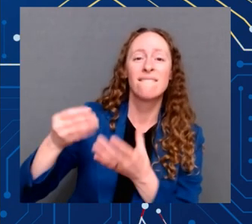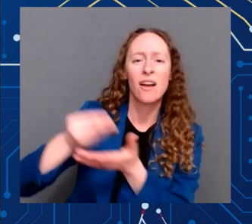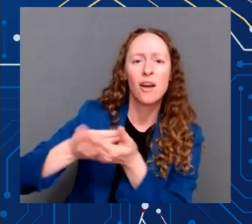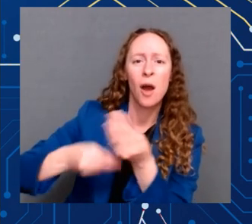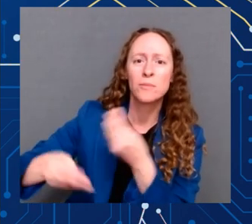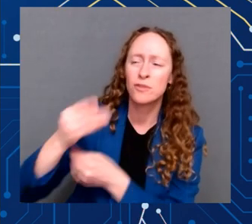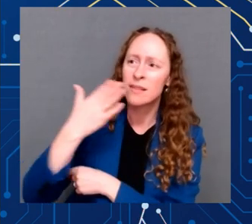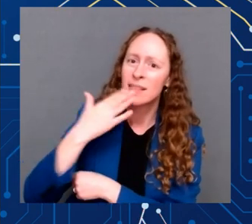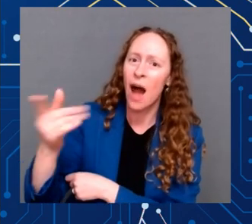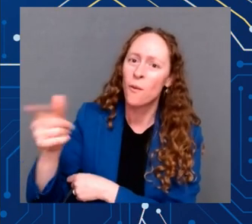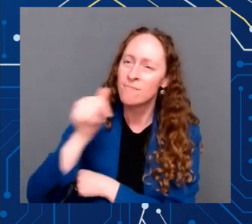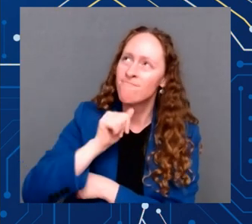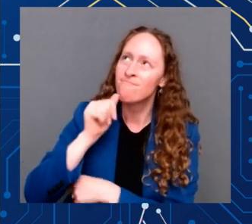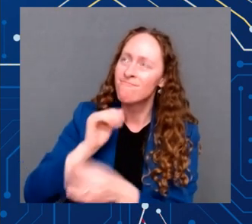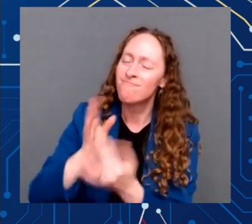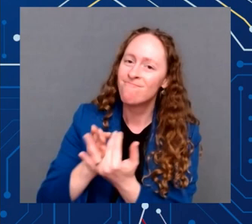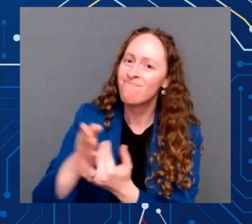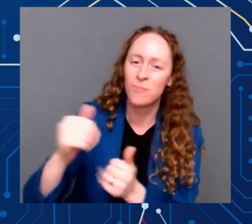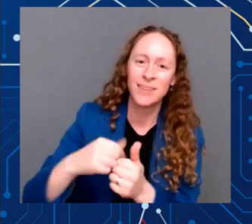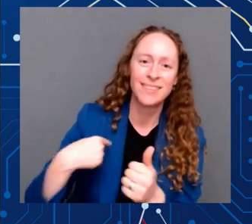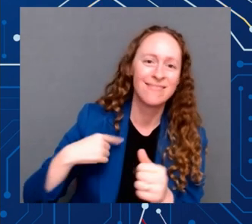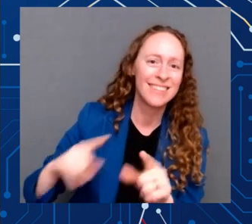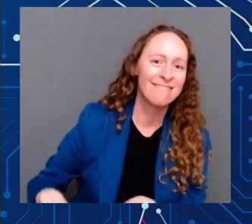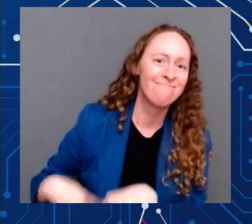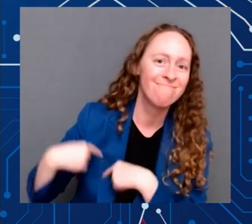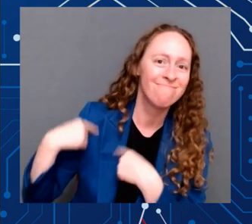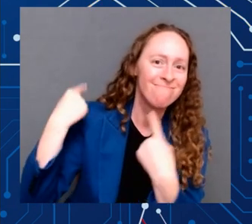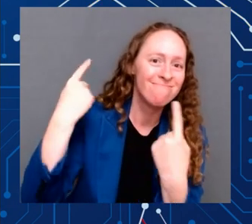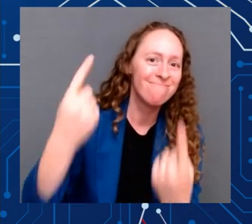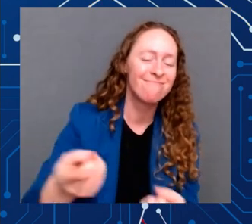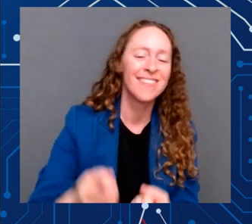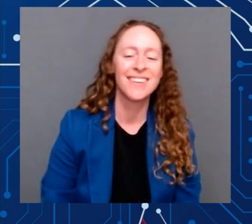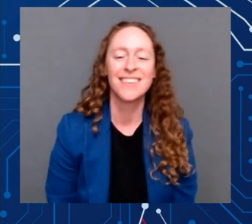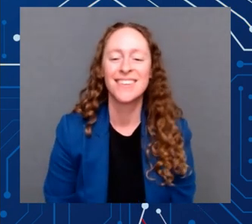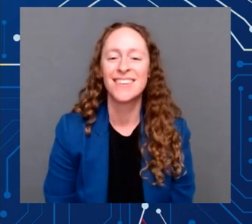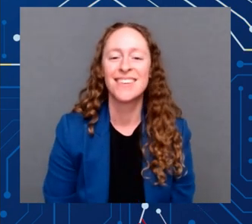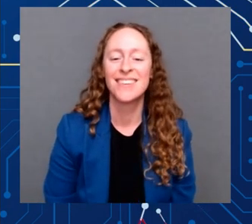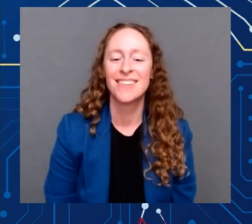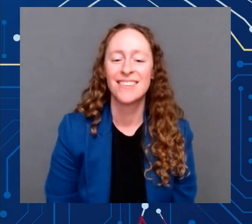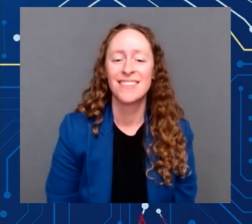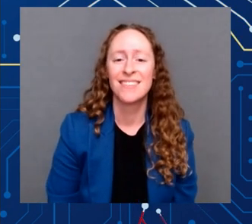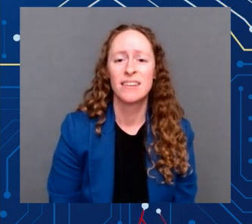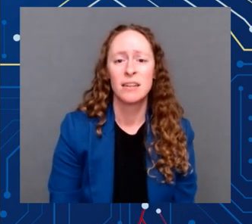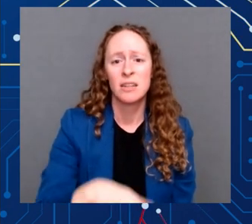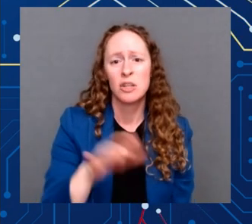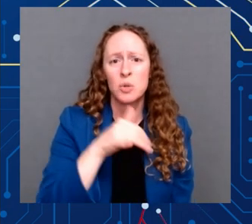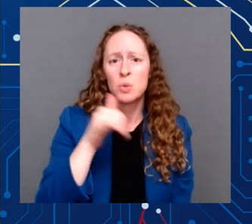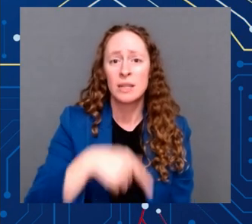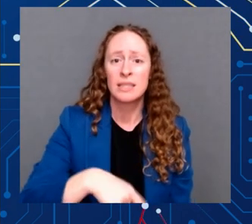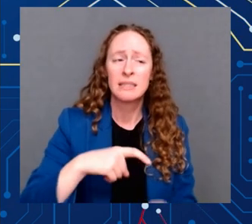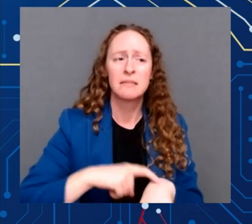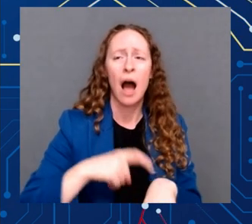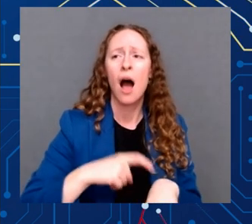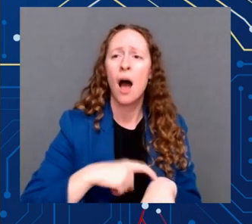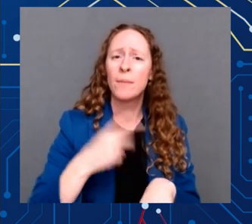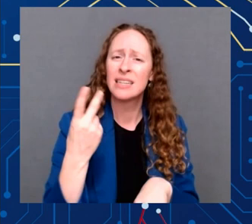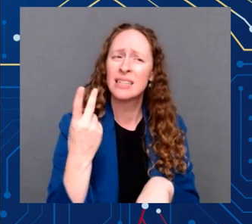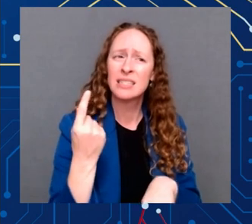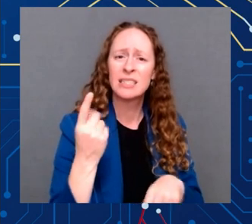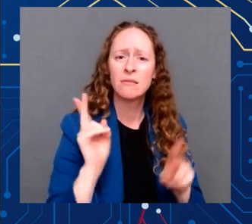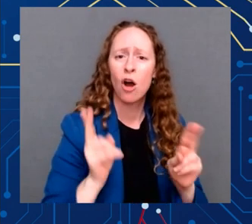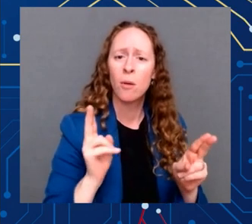moment, could not have come at a more urgent moment. As has been said, semiconductors power everything,